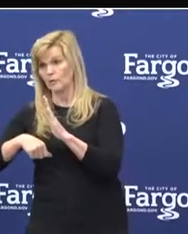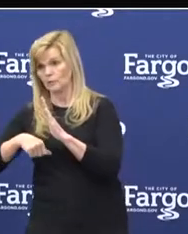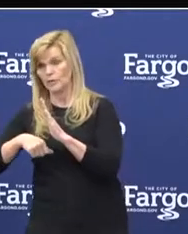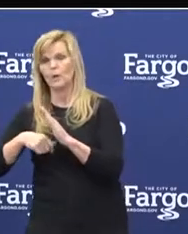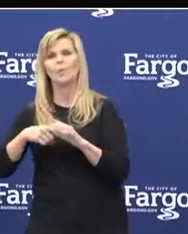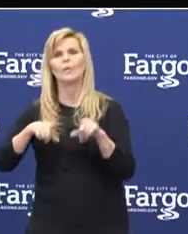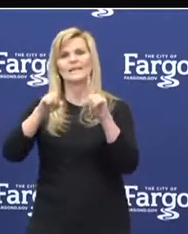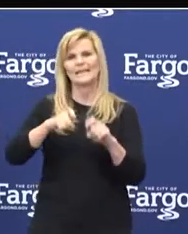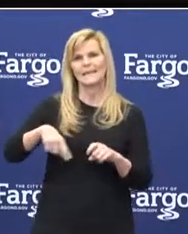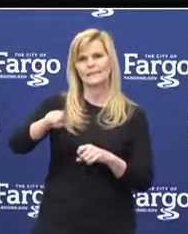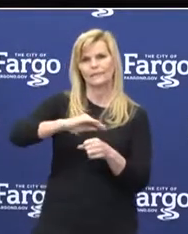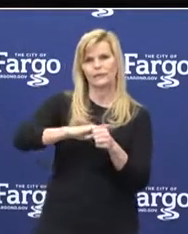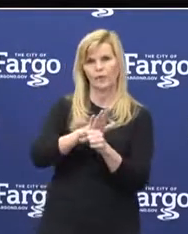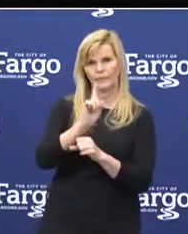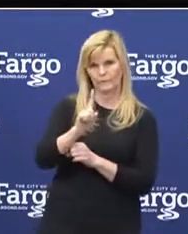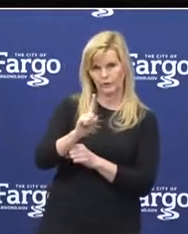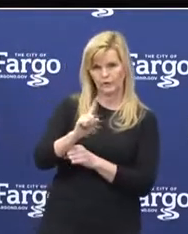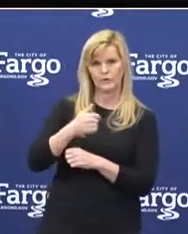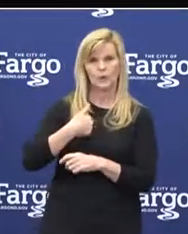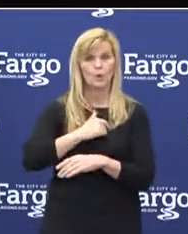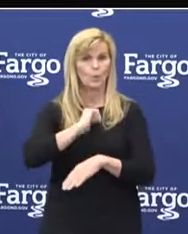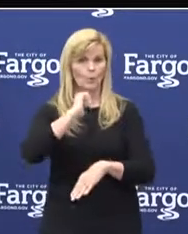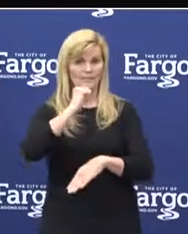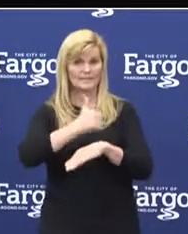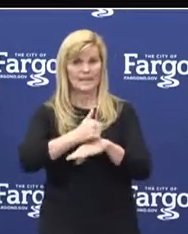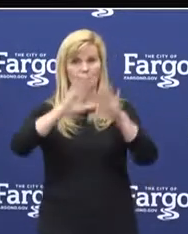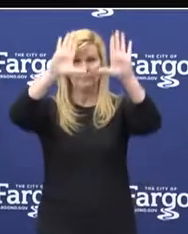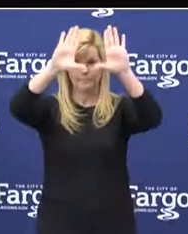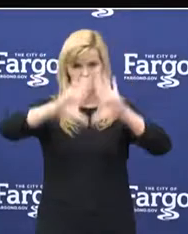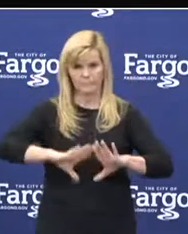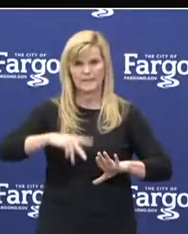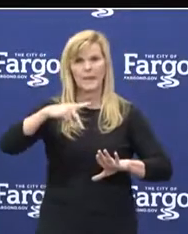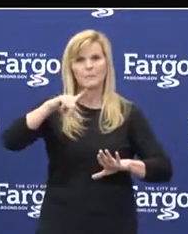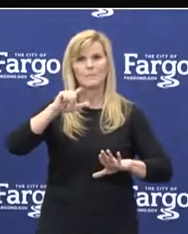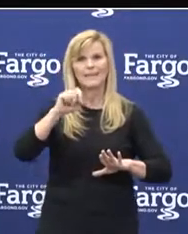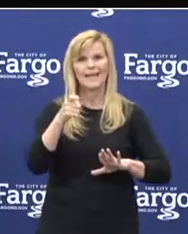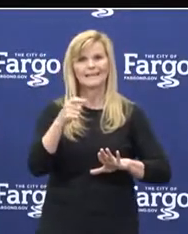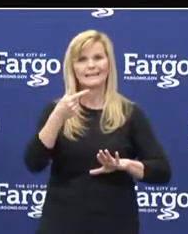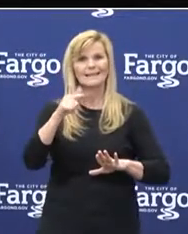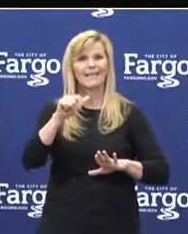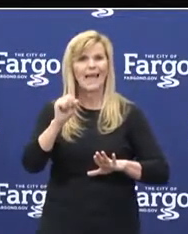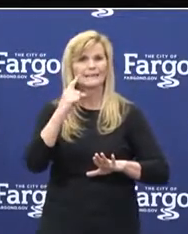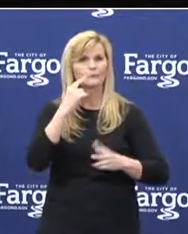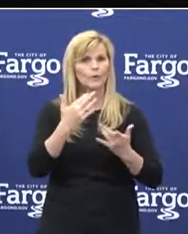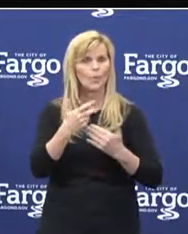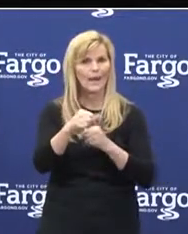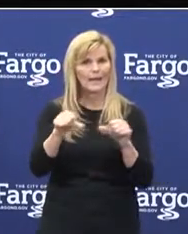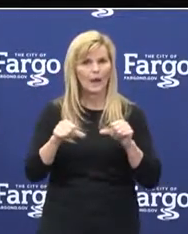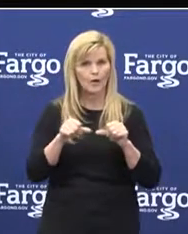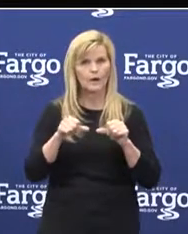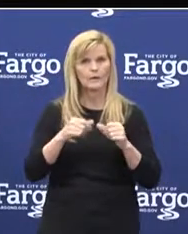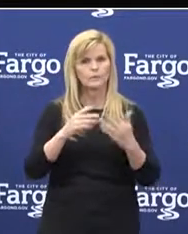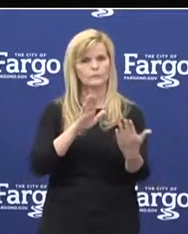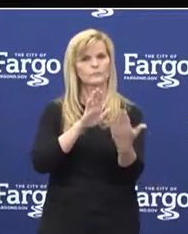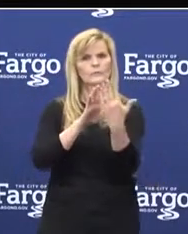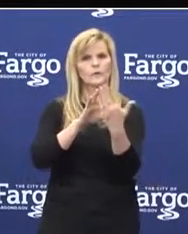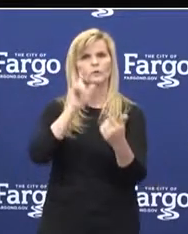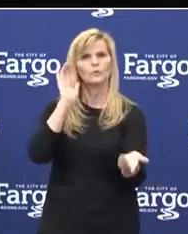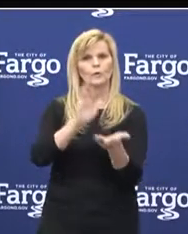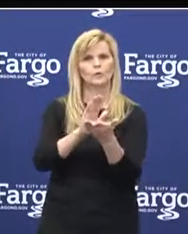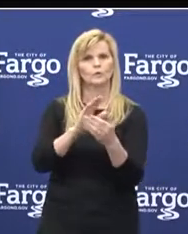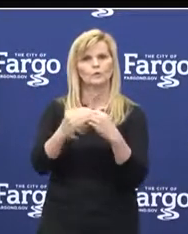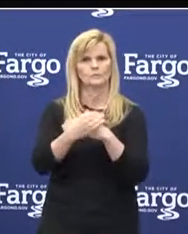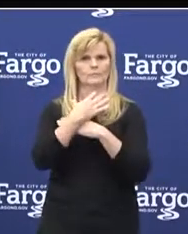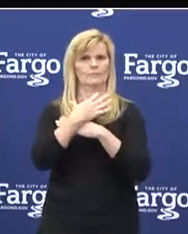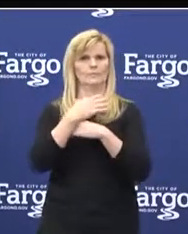We've installed plexiglass and social distancing measures in our clinic waiting areas, and we've significantly increased cleaning and